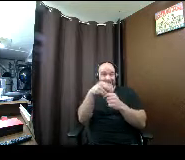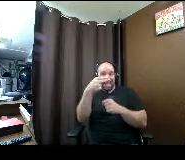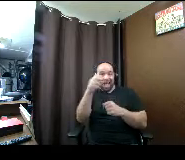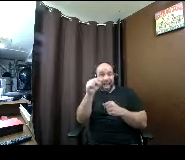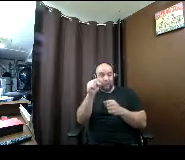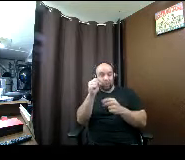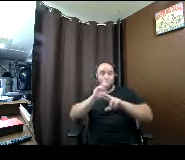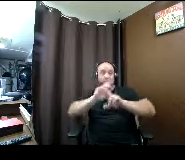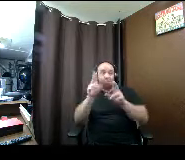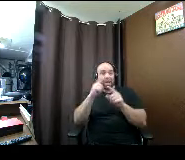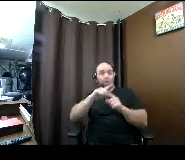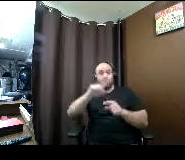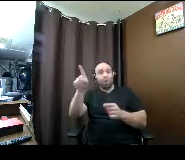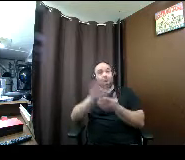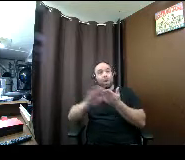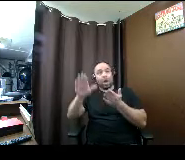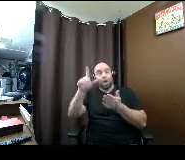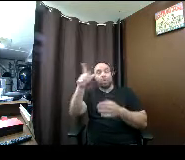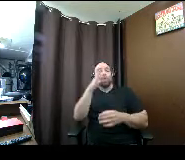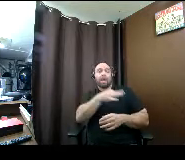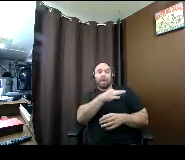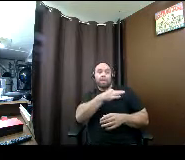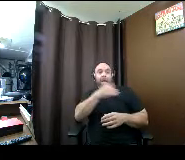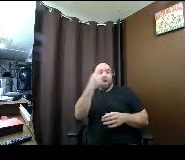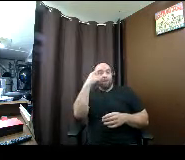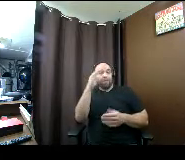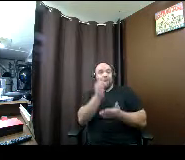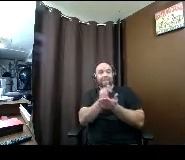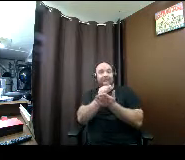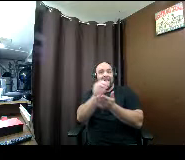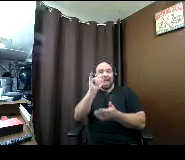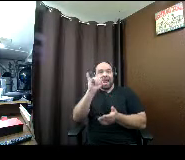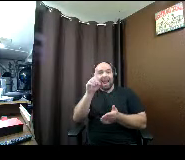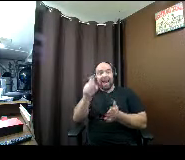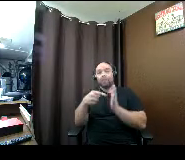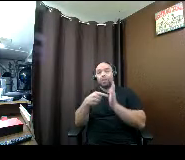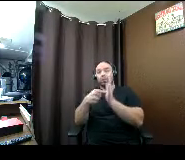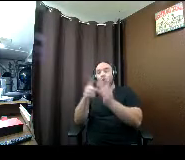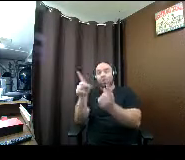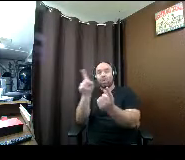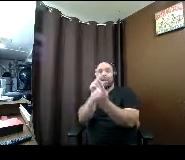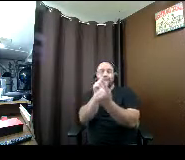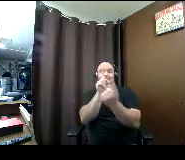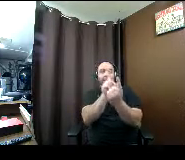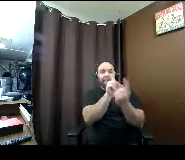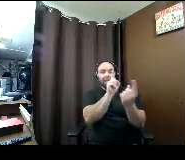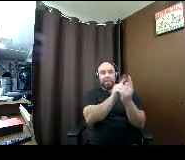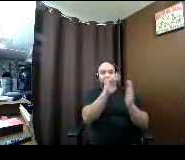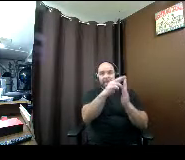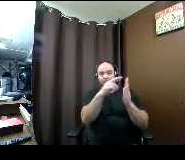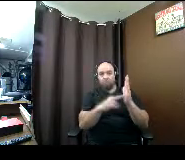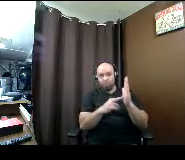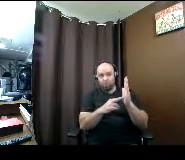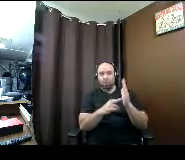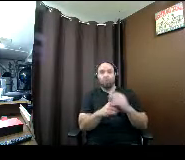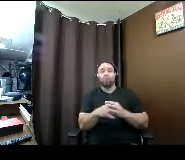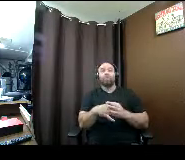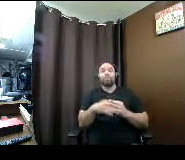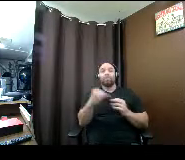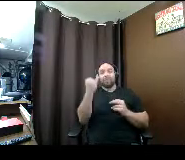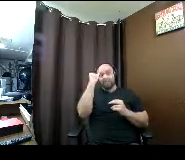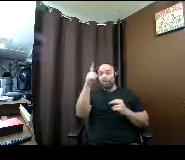college you're going to apply for financial aid to show that you meet the income guidelines if you didn't apply for the scholarship in high school